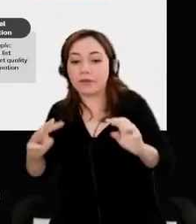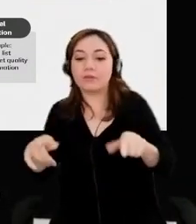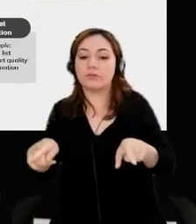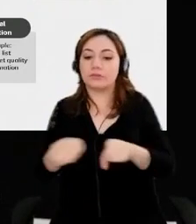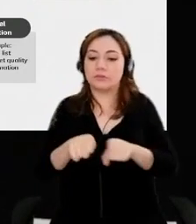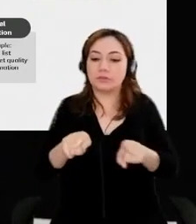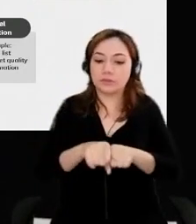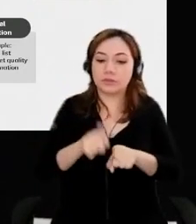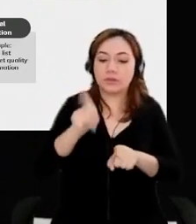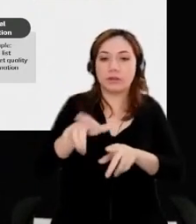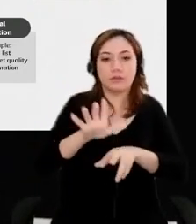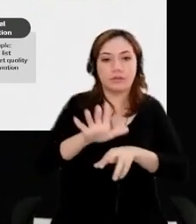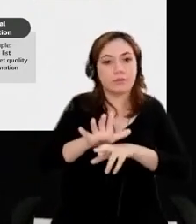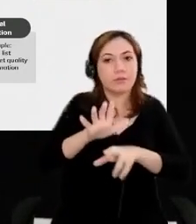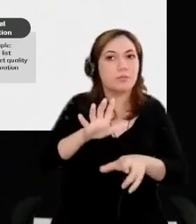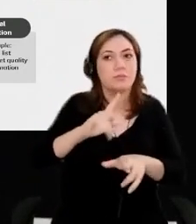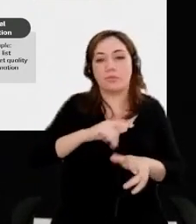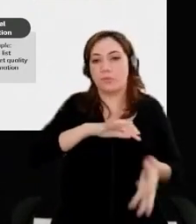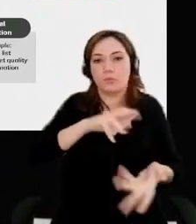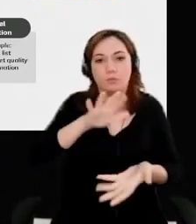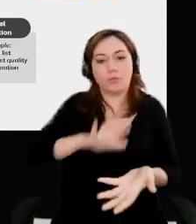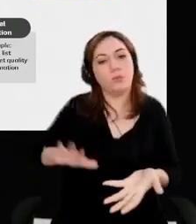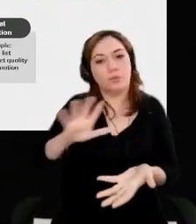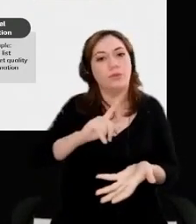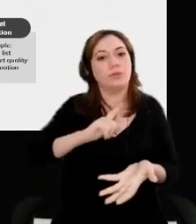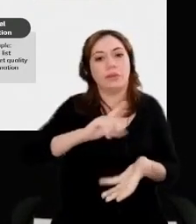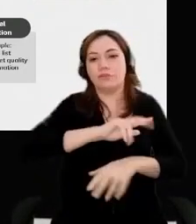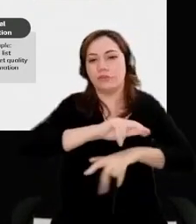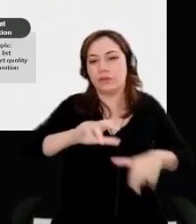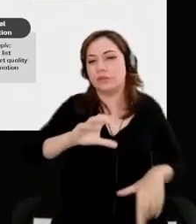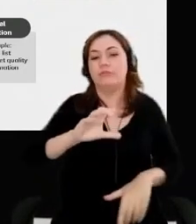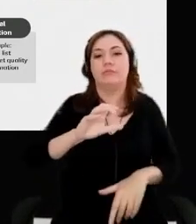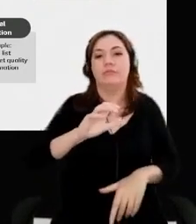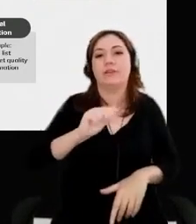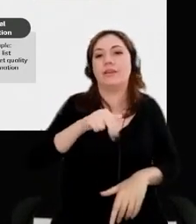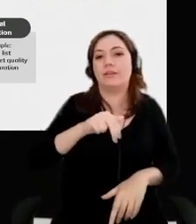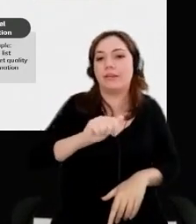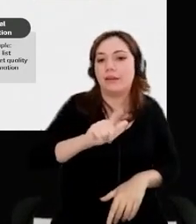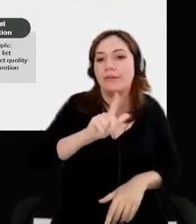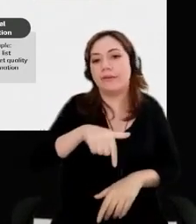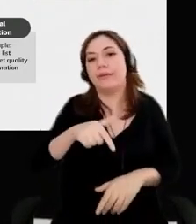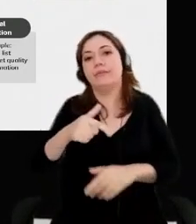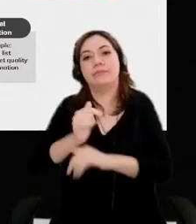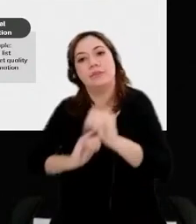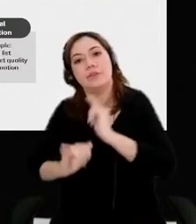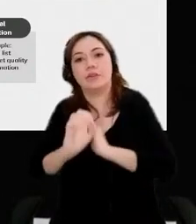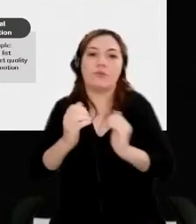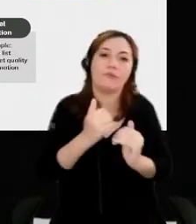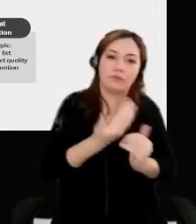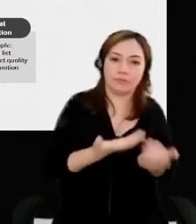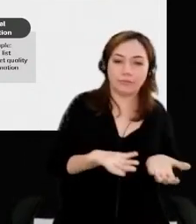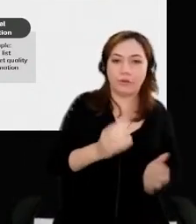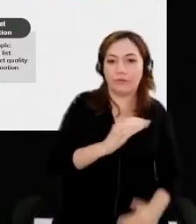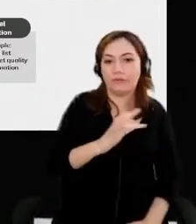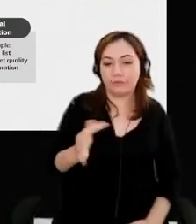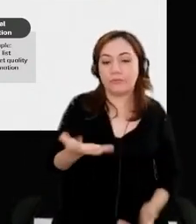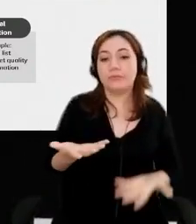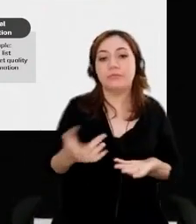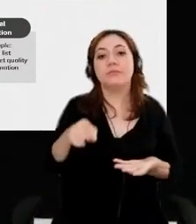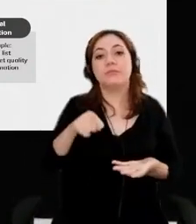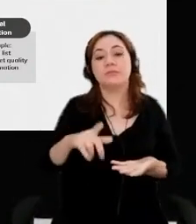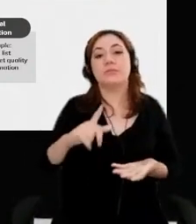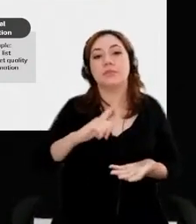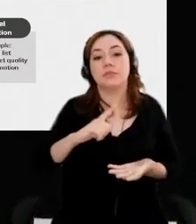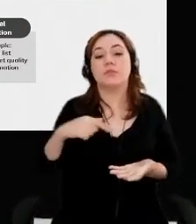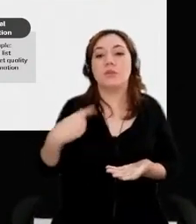of that across our digital channels, online and offline. So, what we've done is we're gathering data